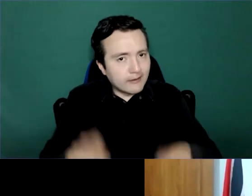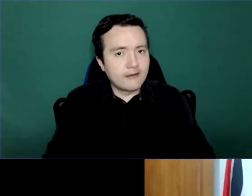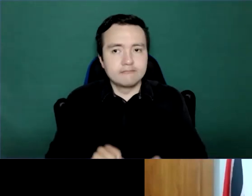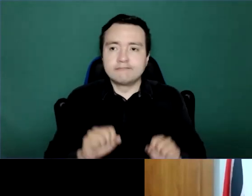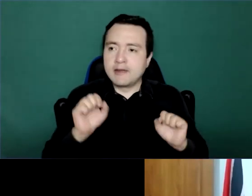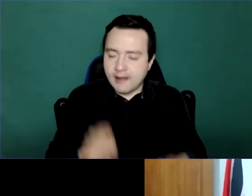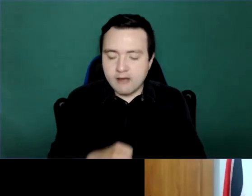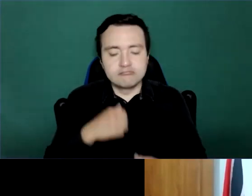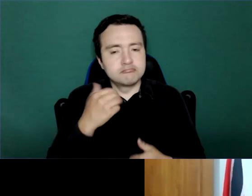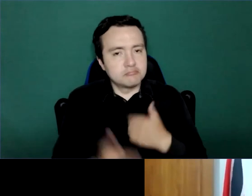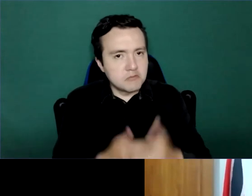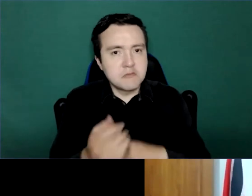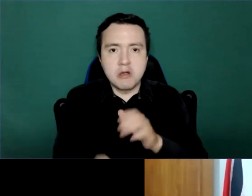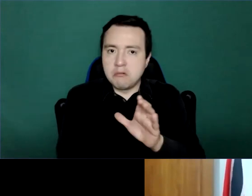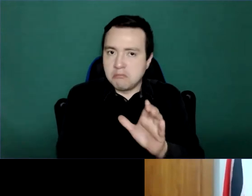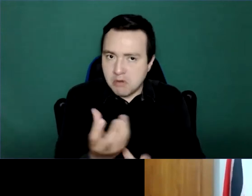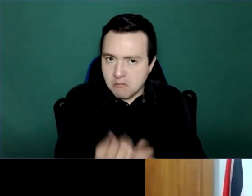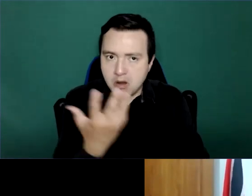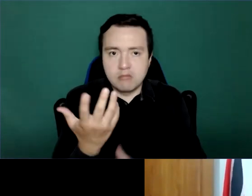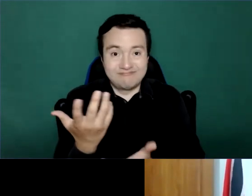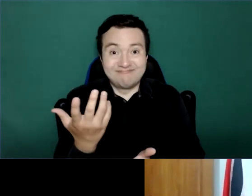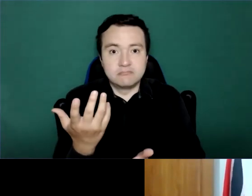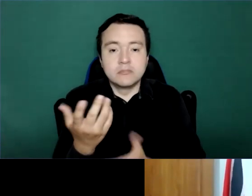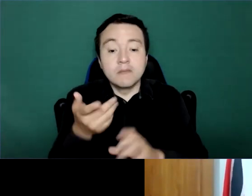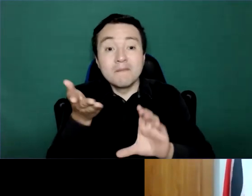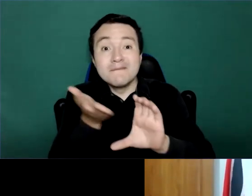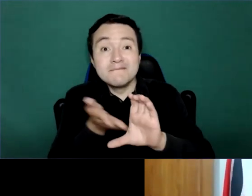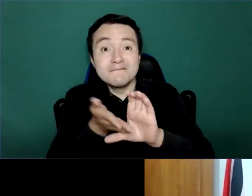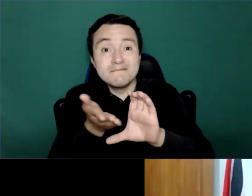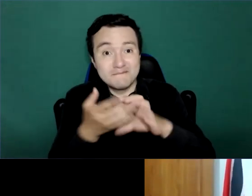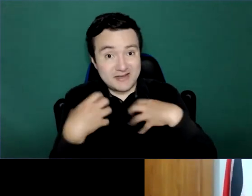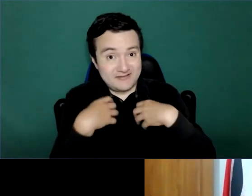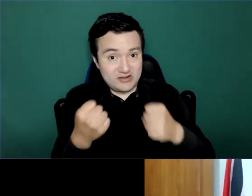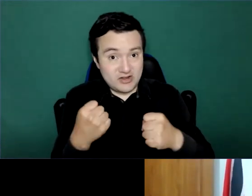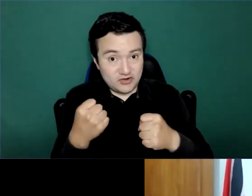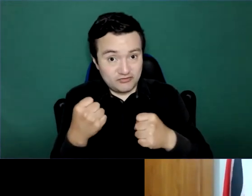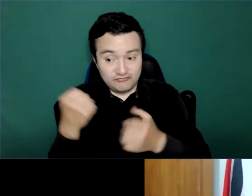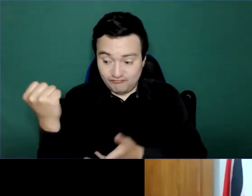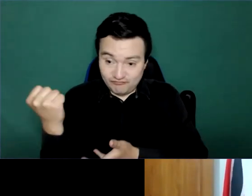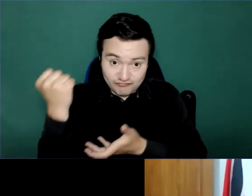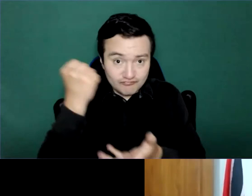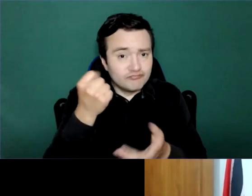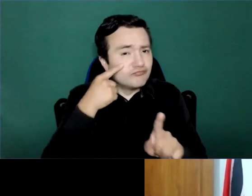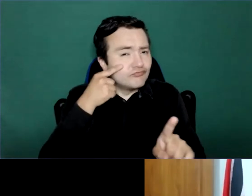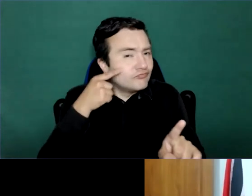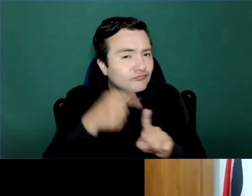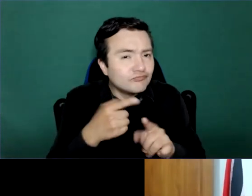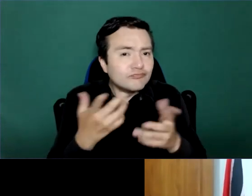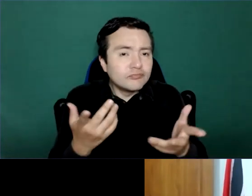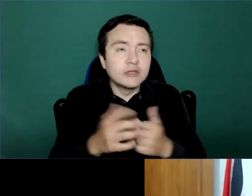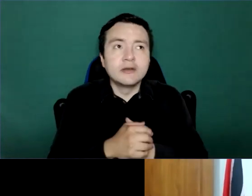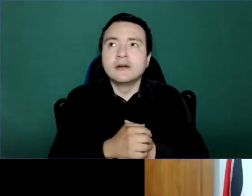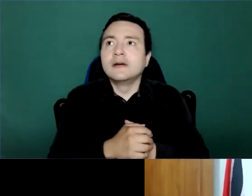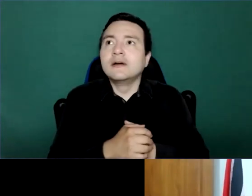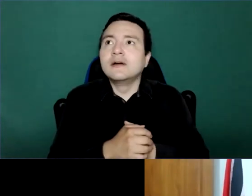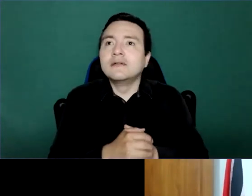results in one, decreased hospital capacity. You don't treat them as an acute or chronic case again.